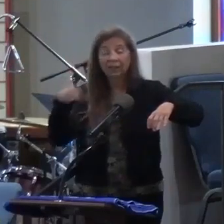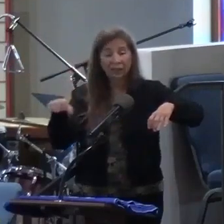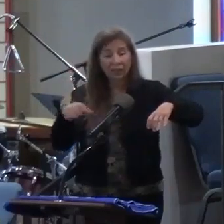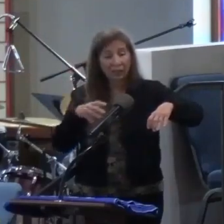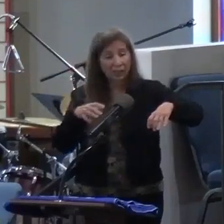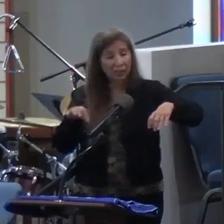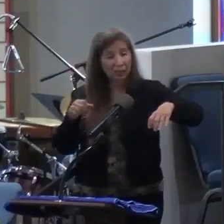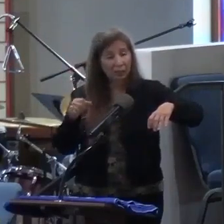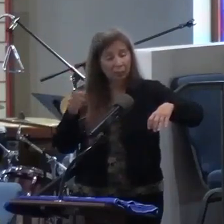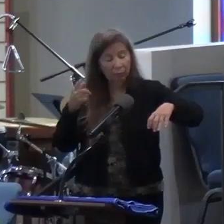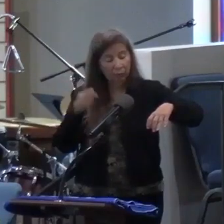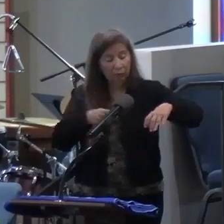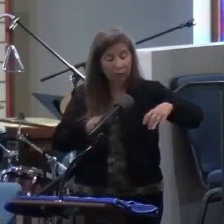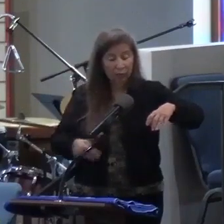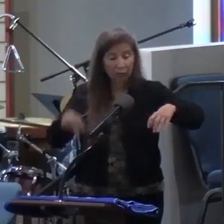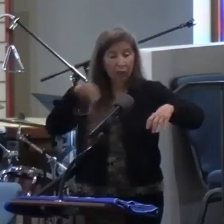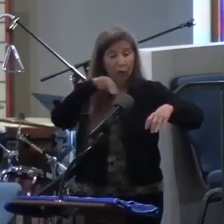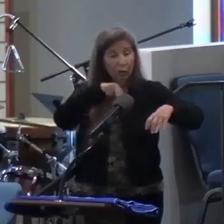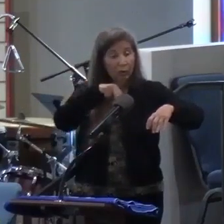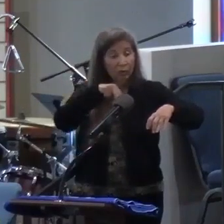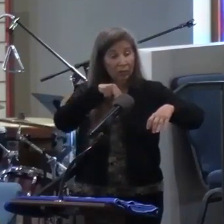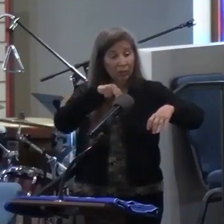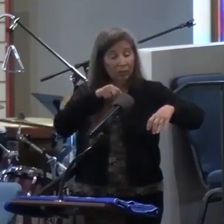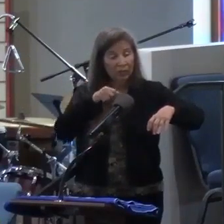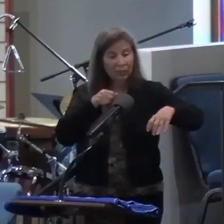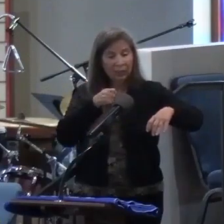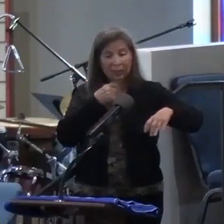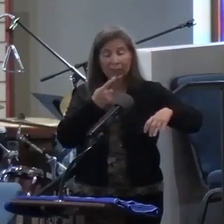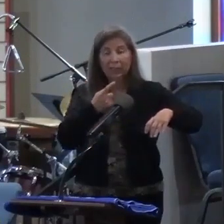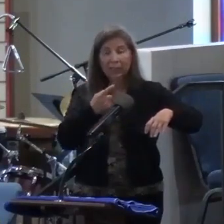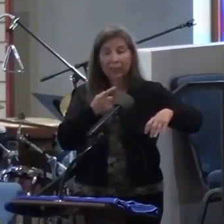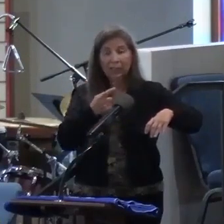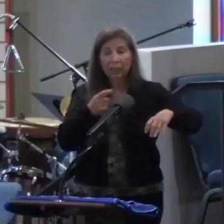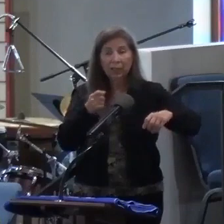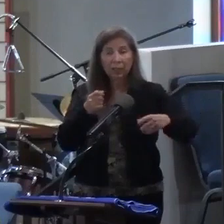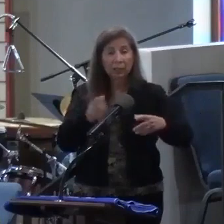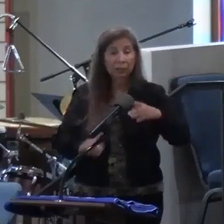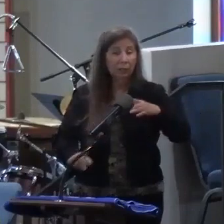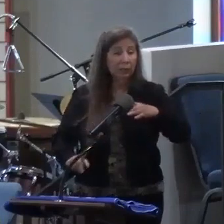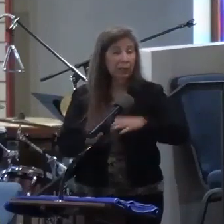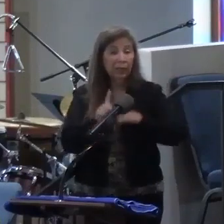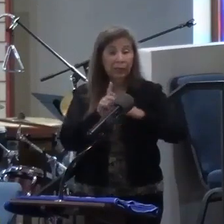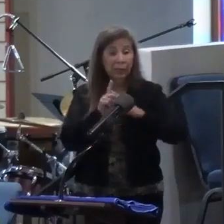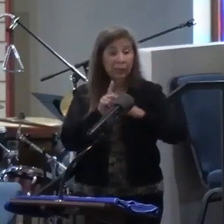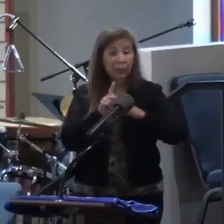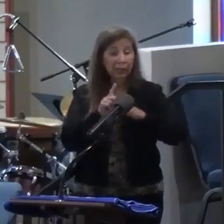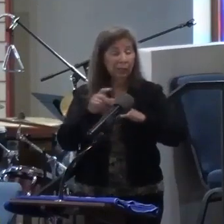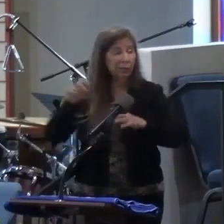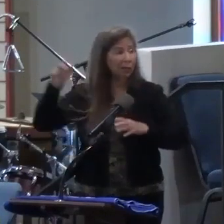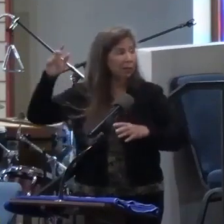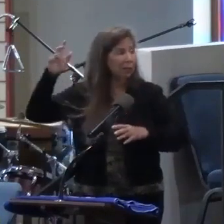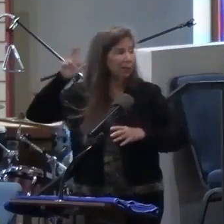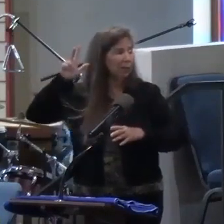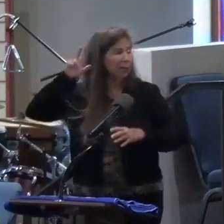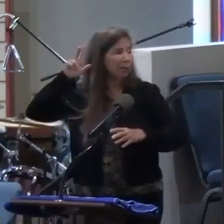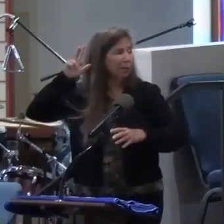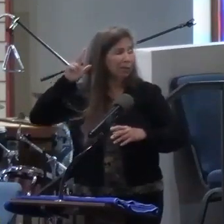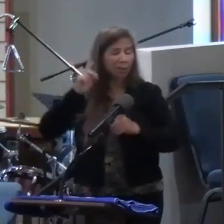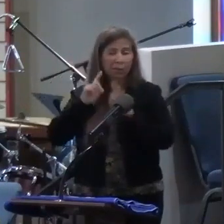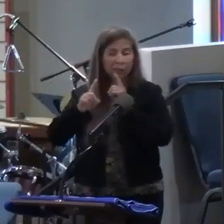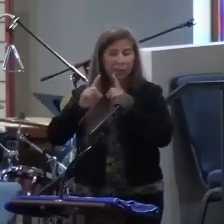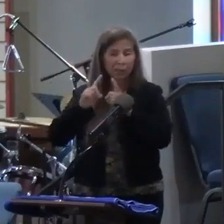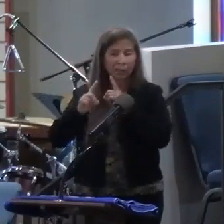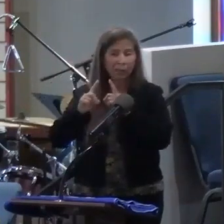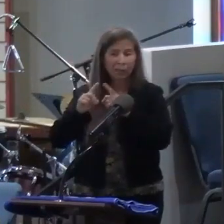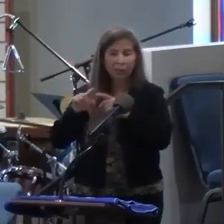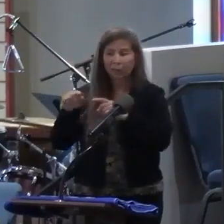before he rose again. And she's just there, and all of a sudden she hears someone talking behind her. And we think that once, you know,